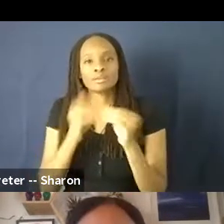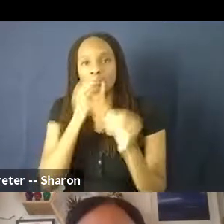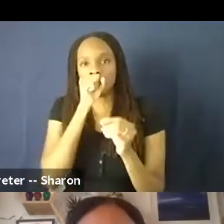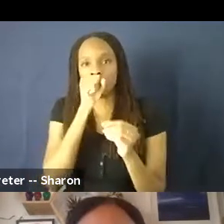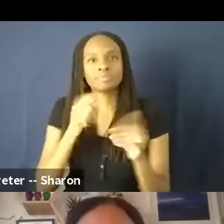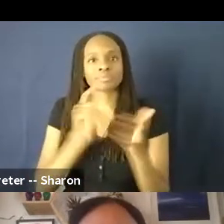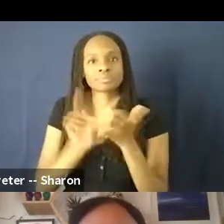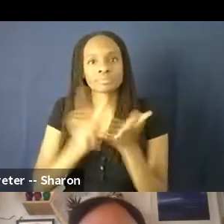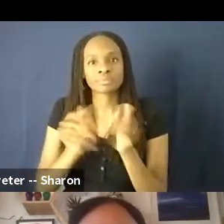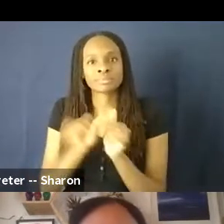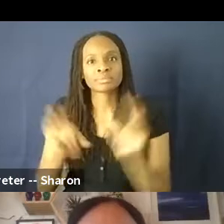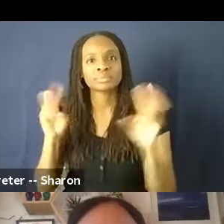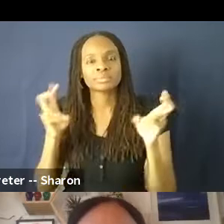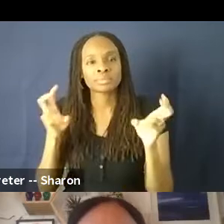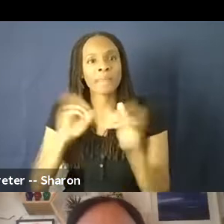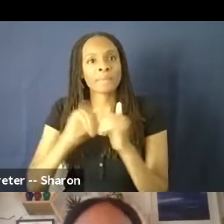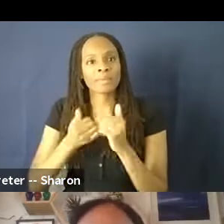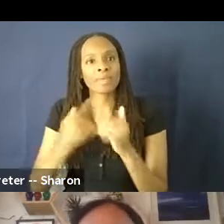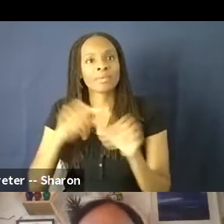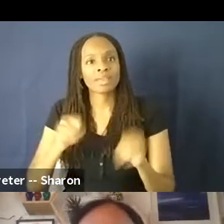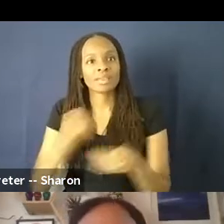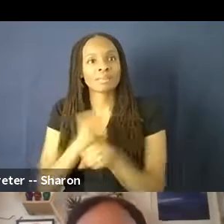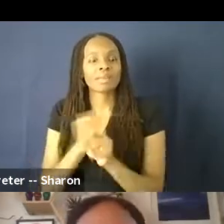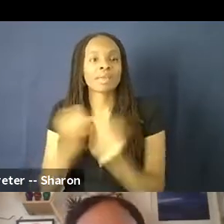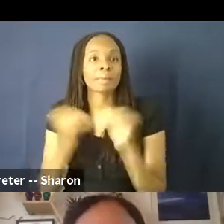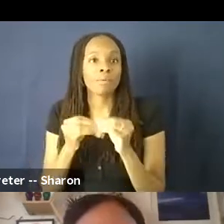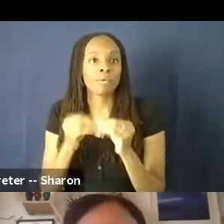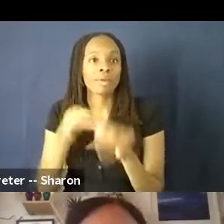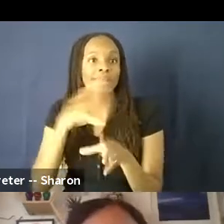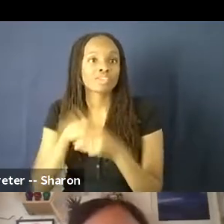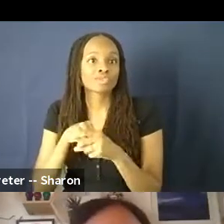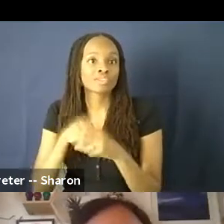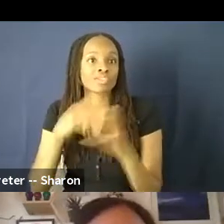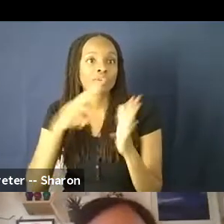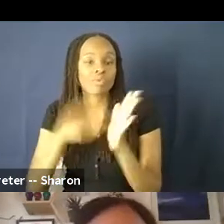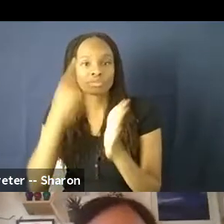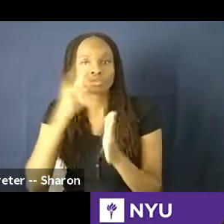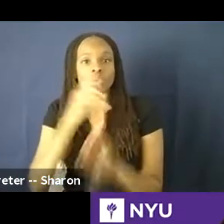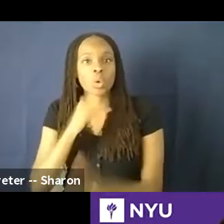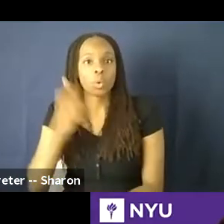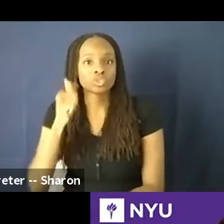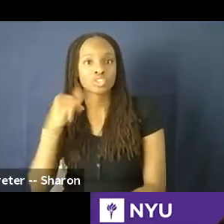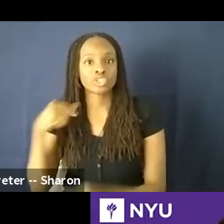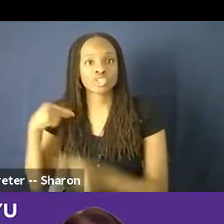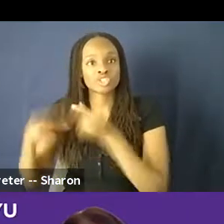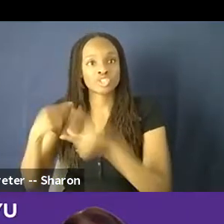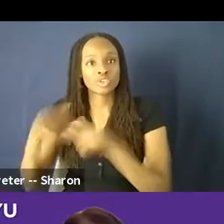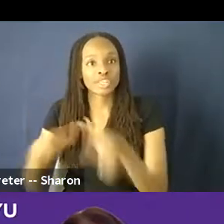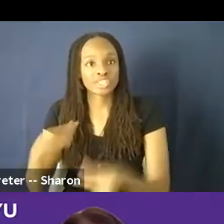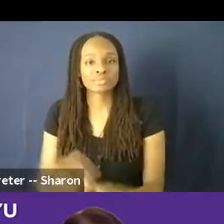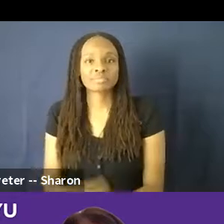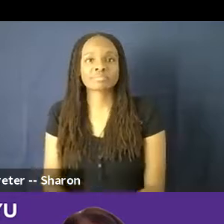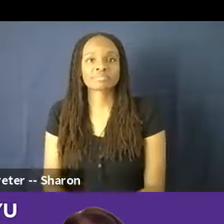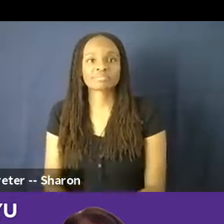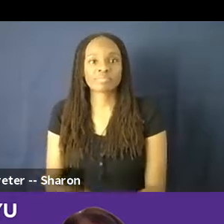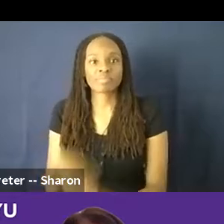and find out how we can make more inclusive roles for older generations. To piggyback off of what